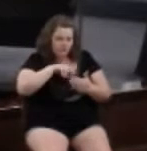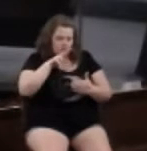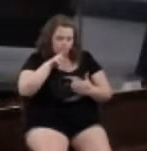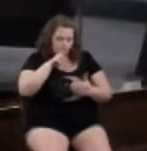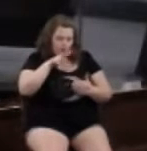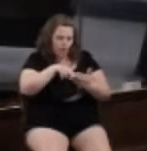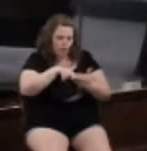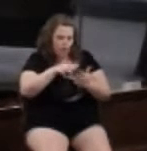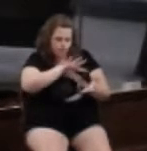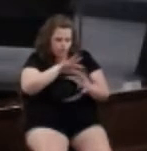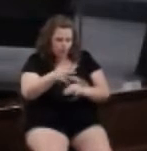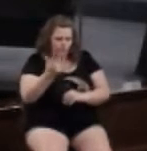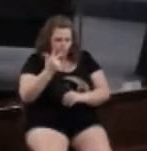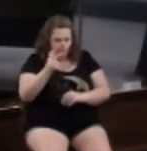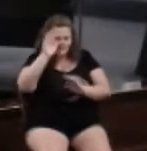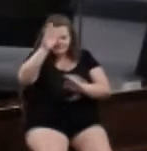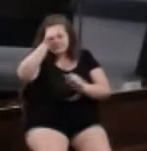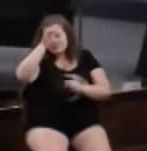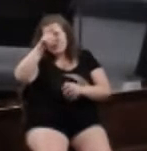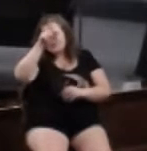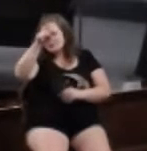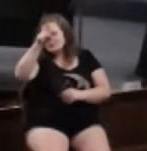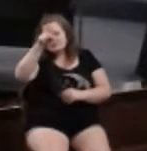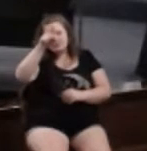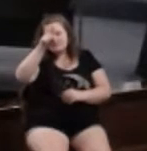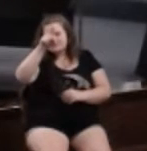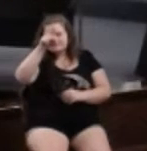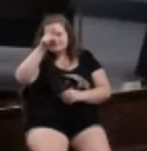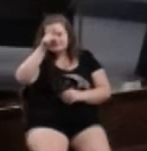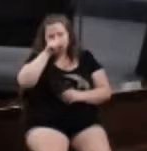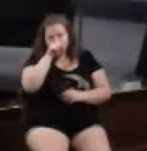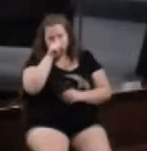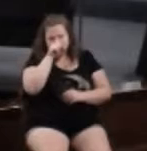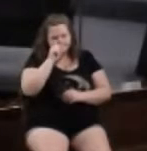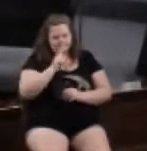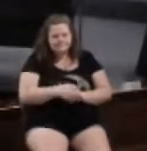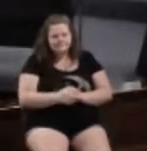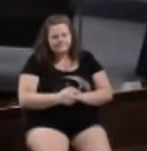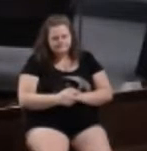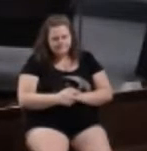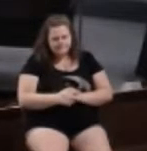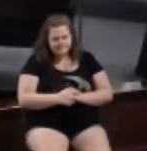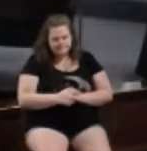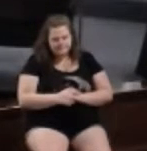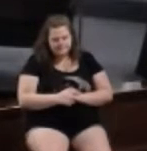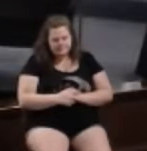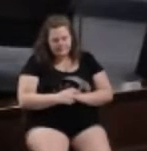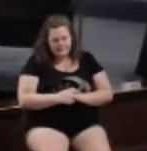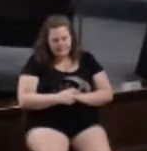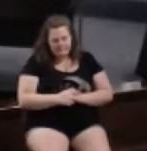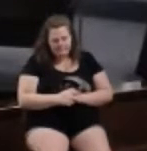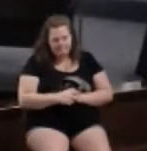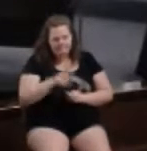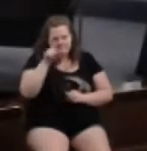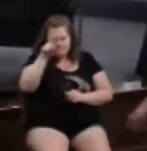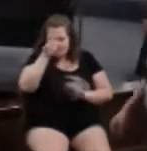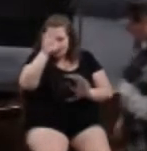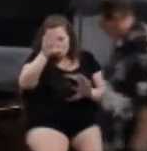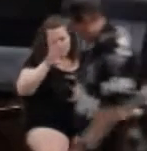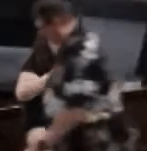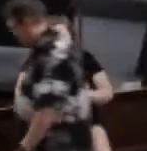storm three. Dear Heavenly Father, you are wonderful.